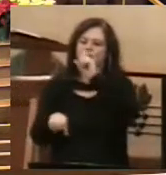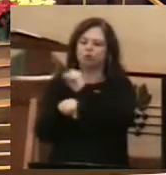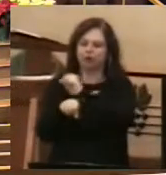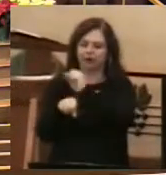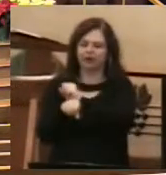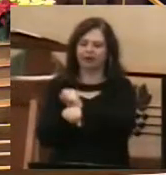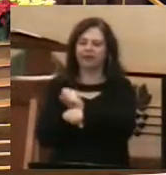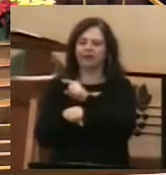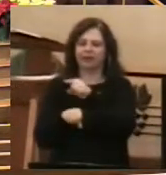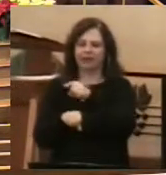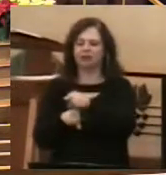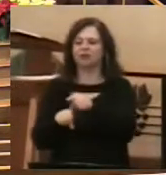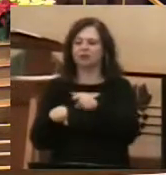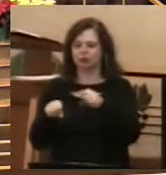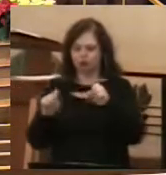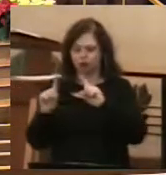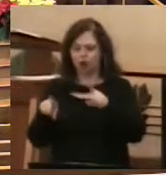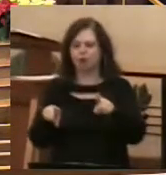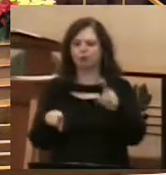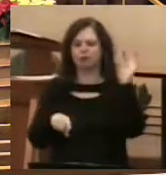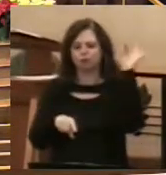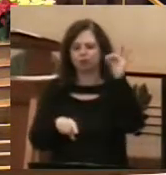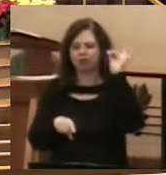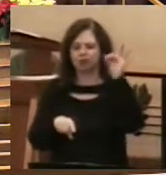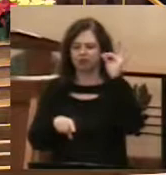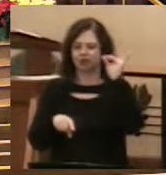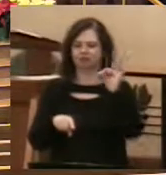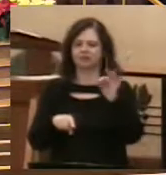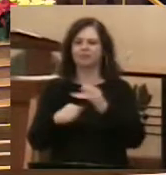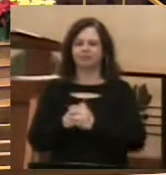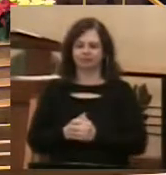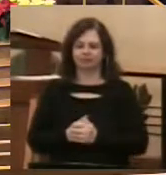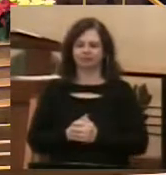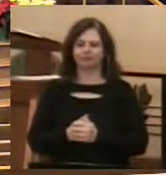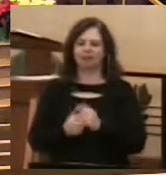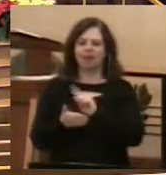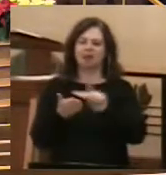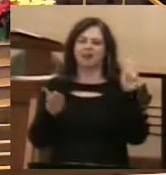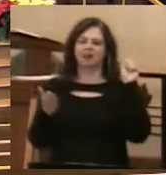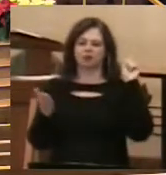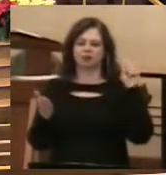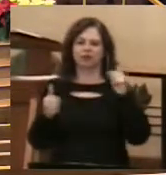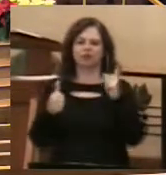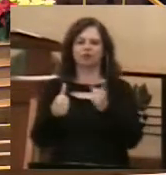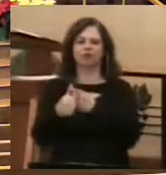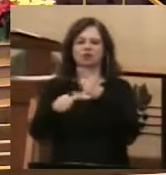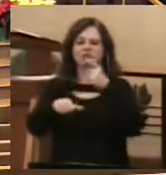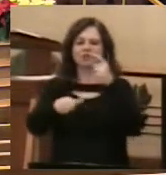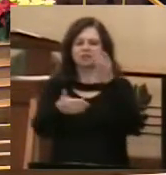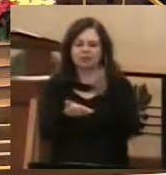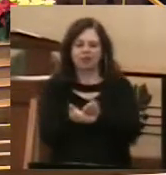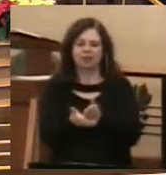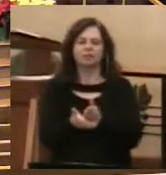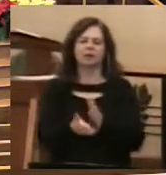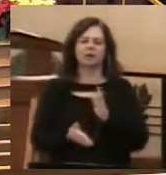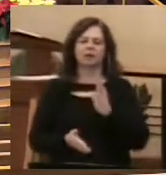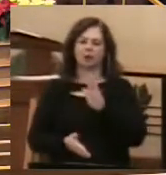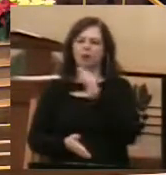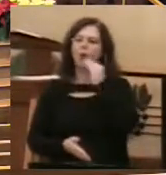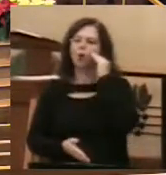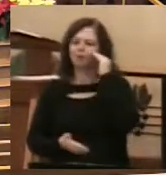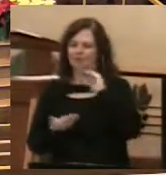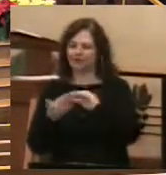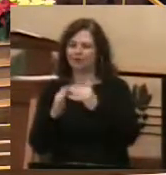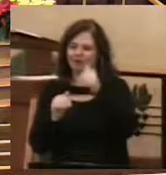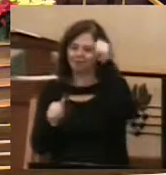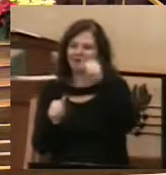bring to fruition the words of Isaiah. Last week, his first stop was in his hometown, where we remember the